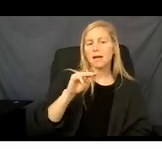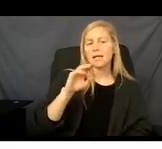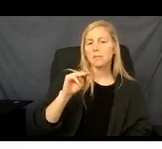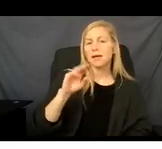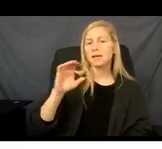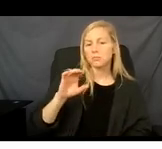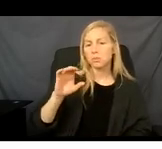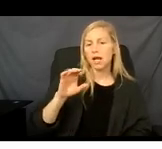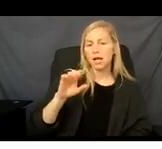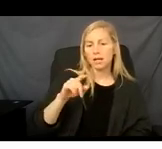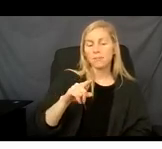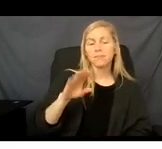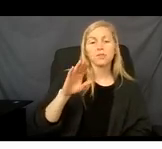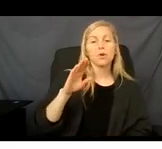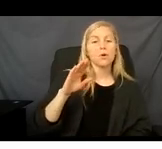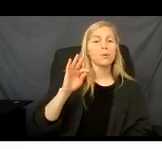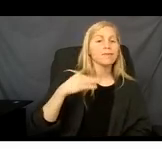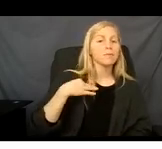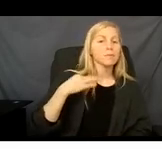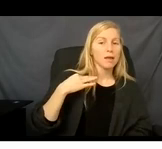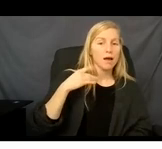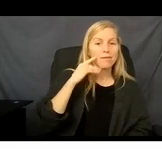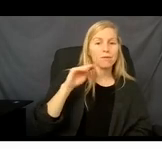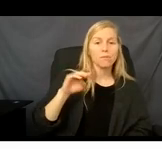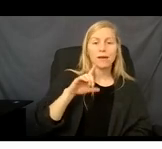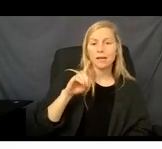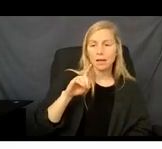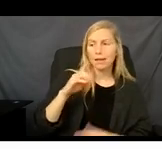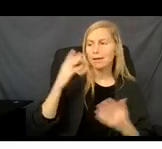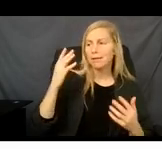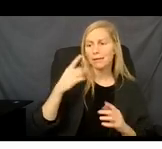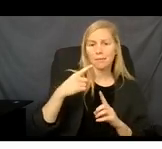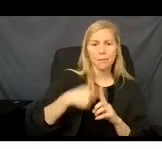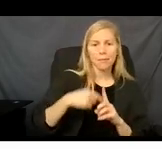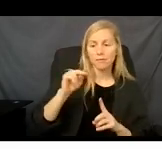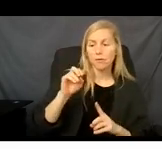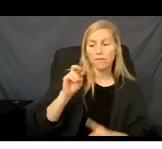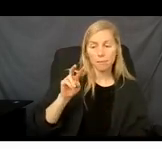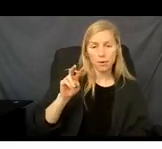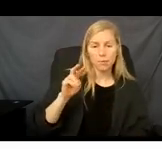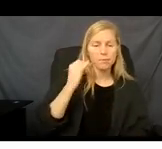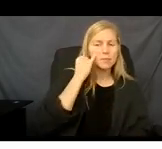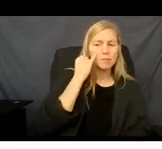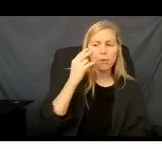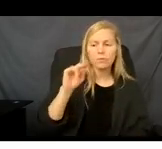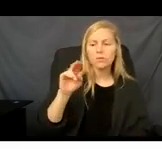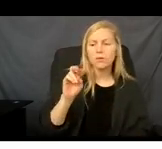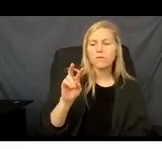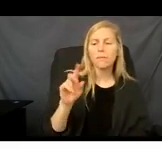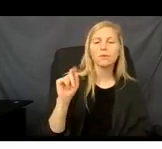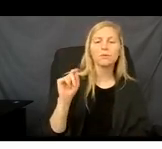If you apply for Medicaid in November, let's say you apply November 20,